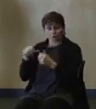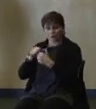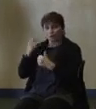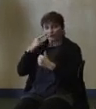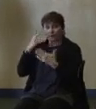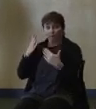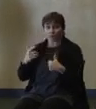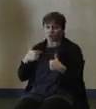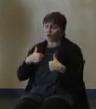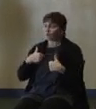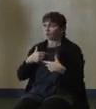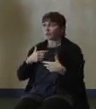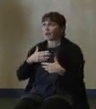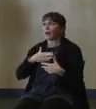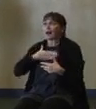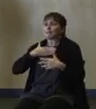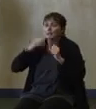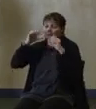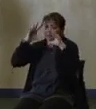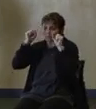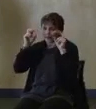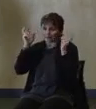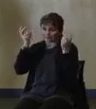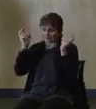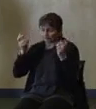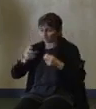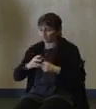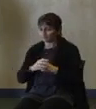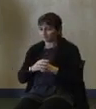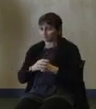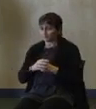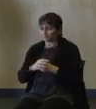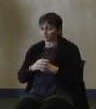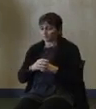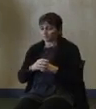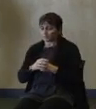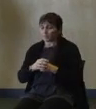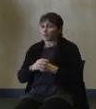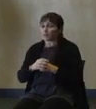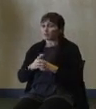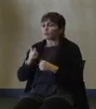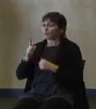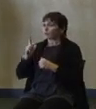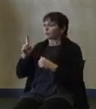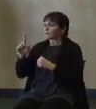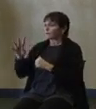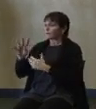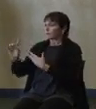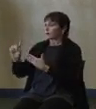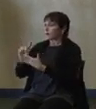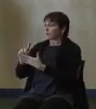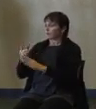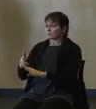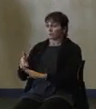Pleasantly surprised me. You know, 24 hours before a storm, whether it's a